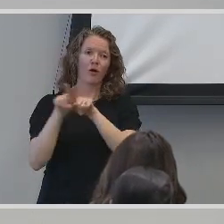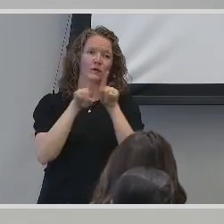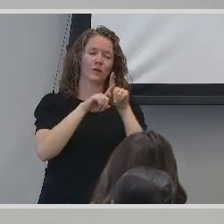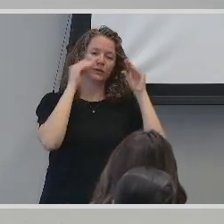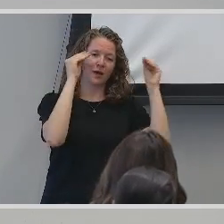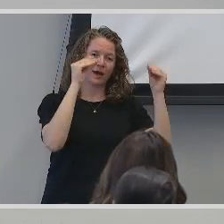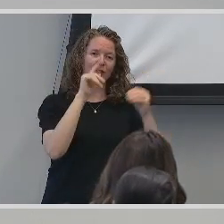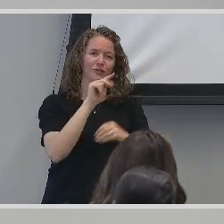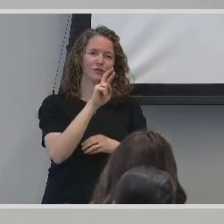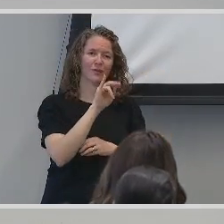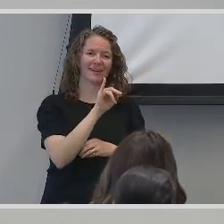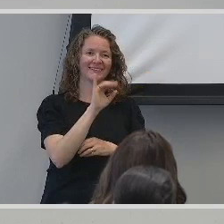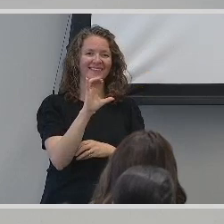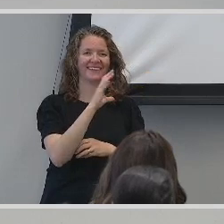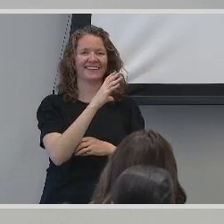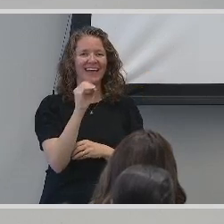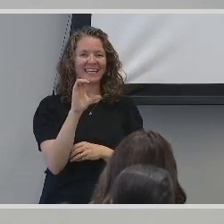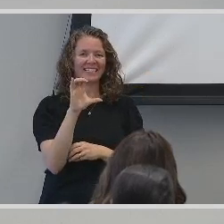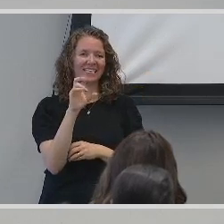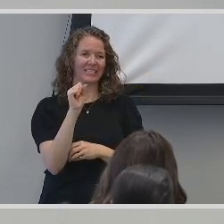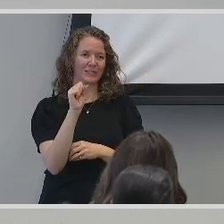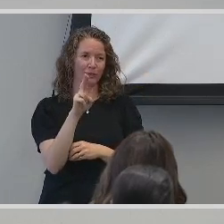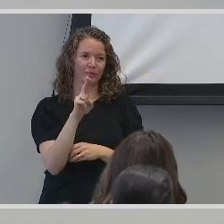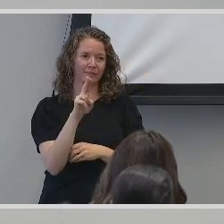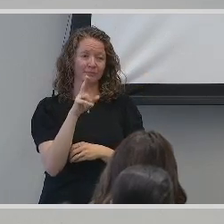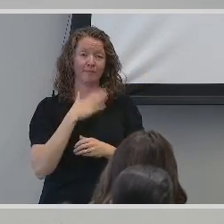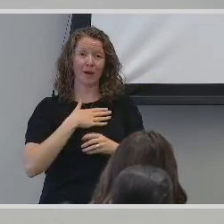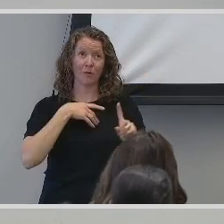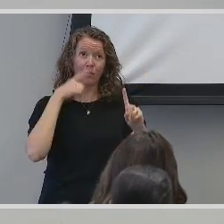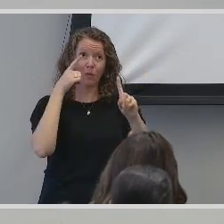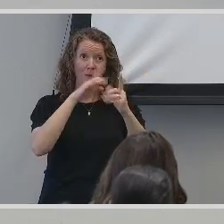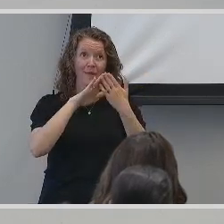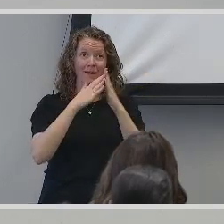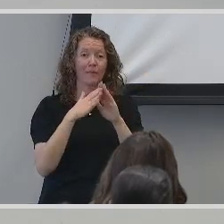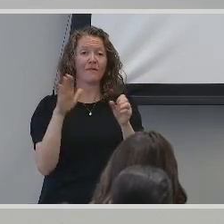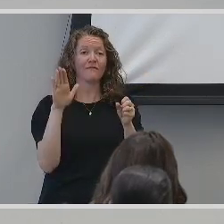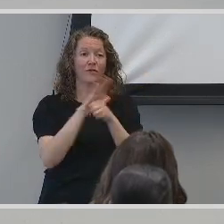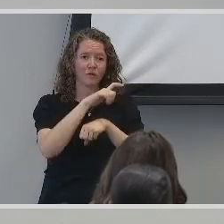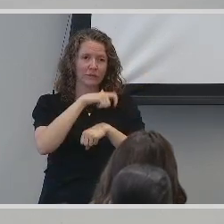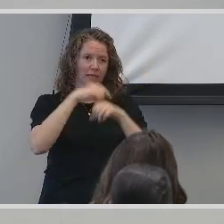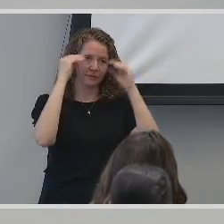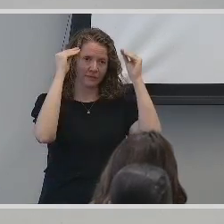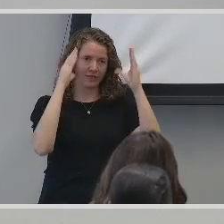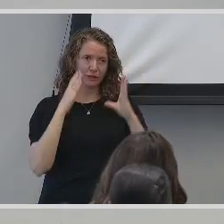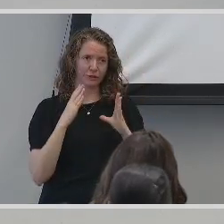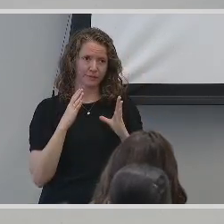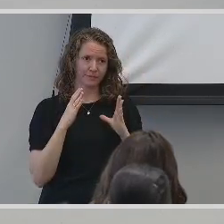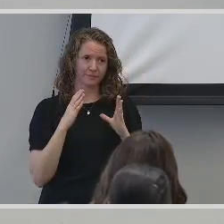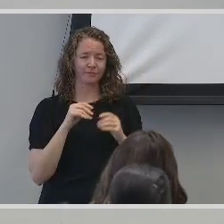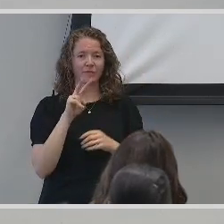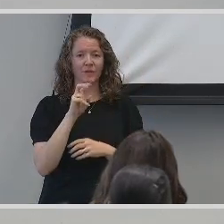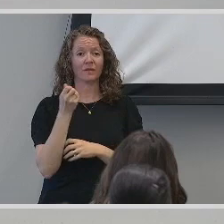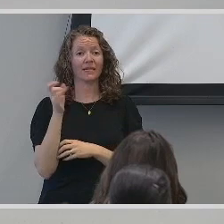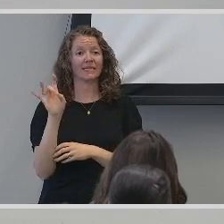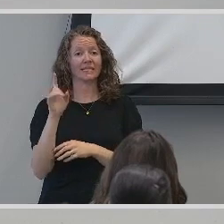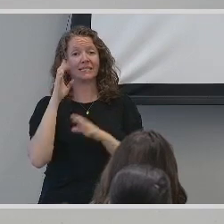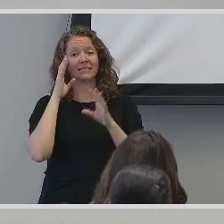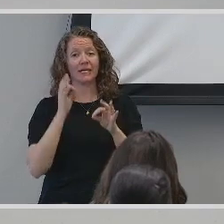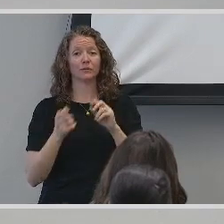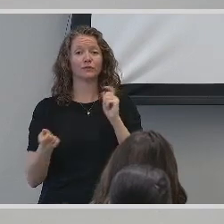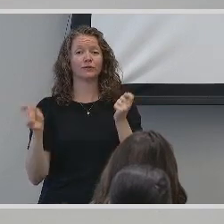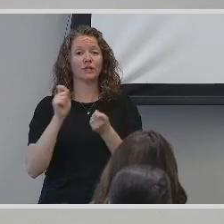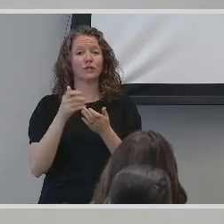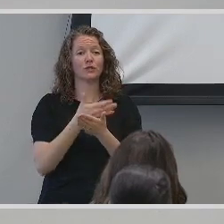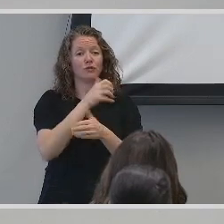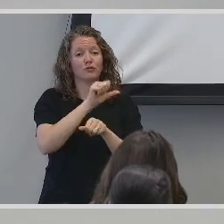My ultimate goal was to secure a full-time teaching position at the university level. In 2018, I decided to change jobs